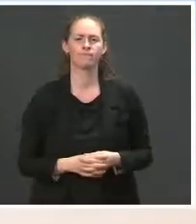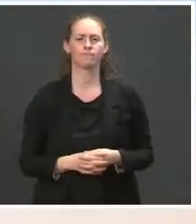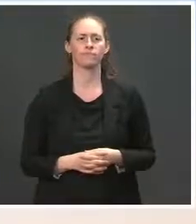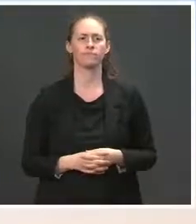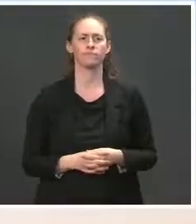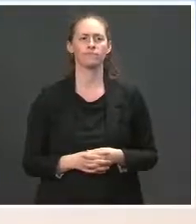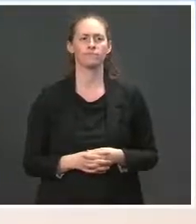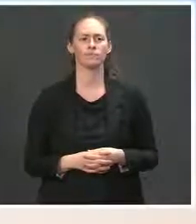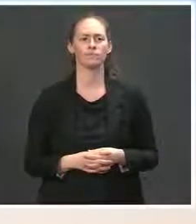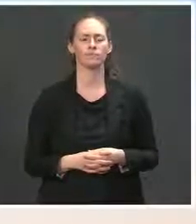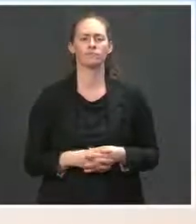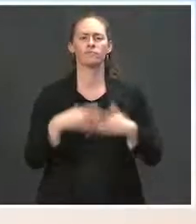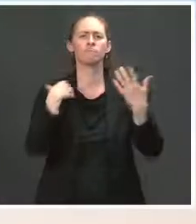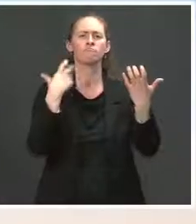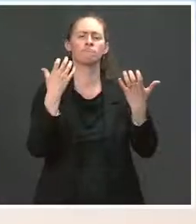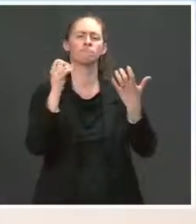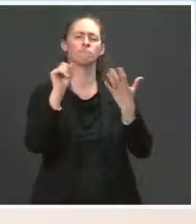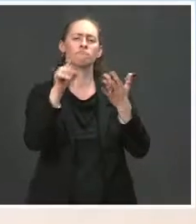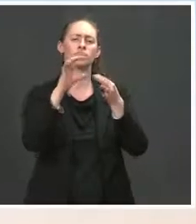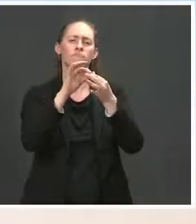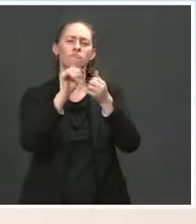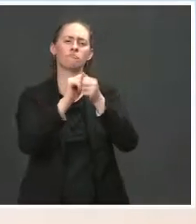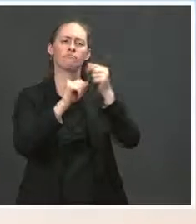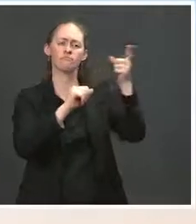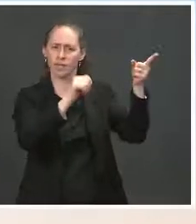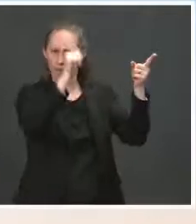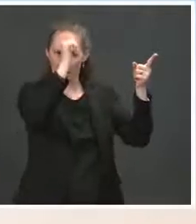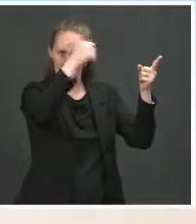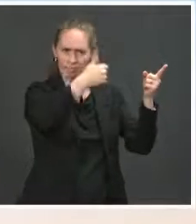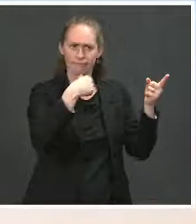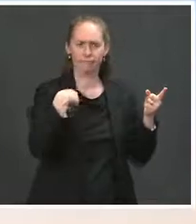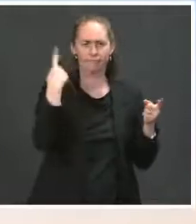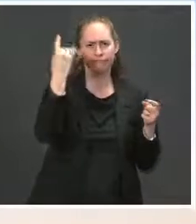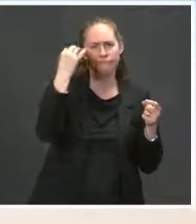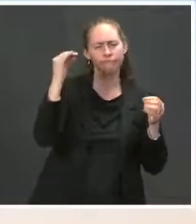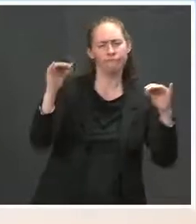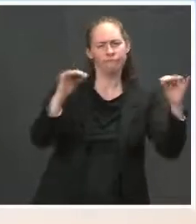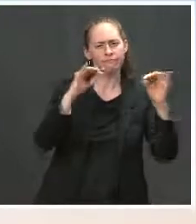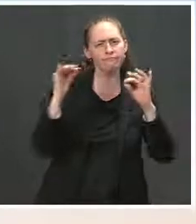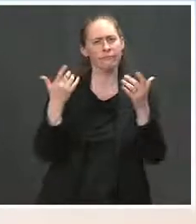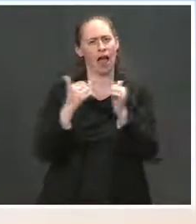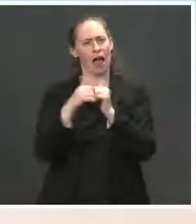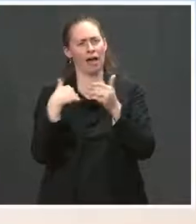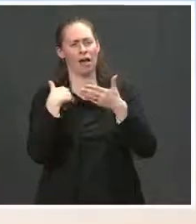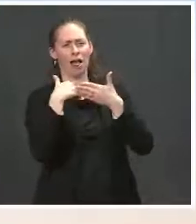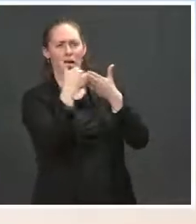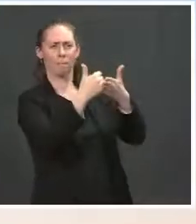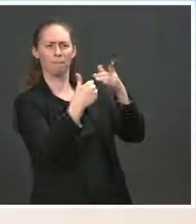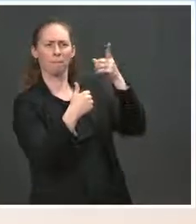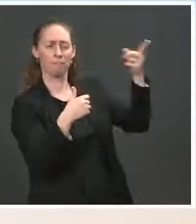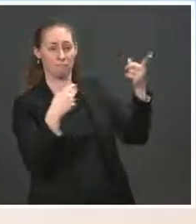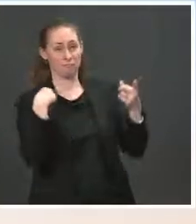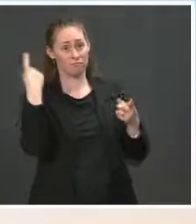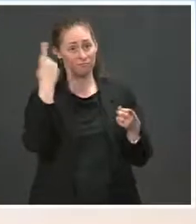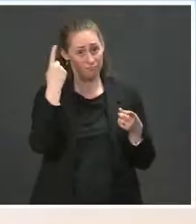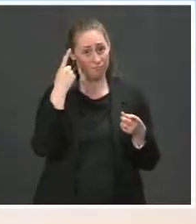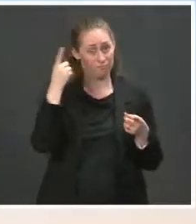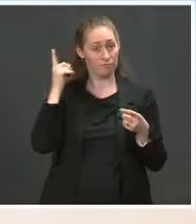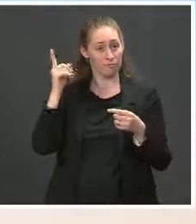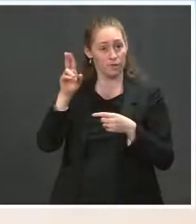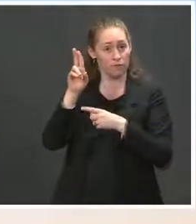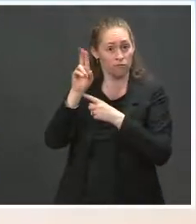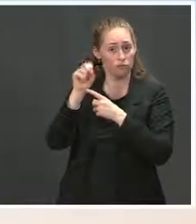India. You said that your discussions about how to help. Can I just ask specifically if the U.S. is helping with their